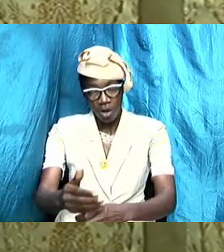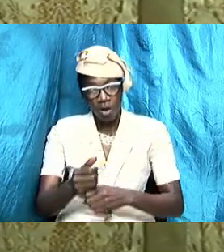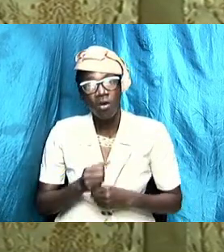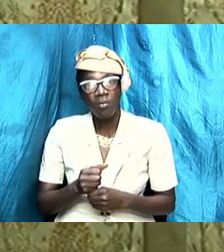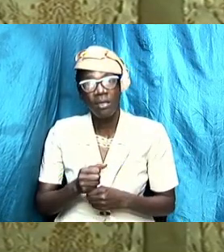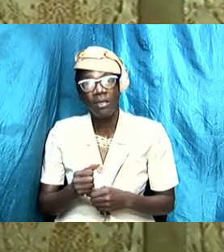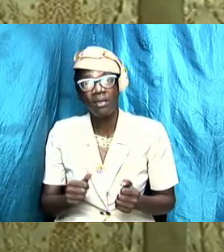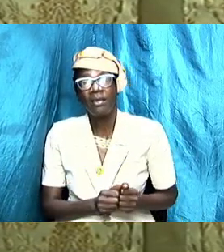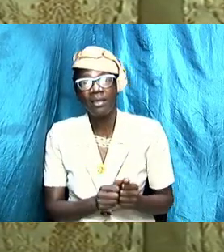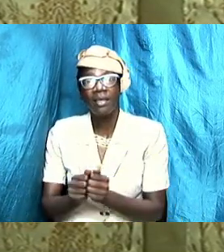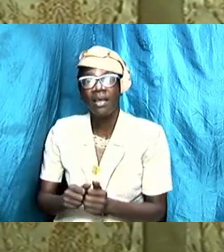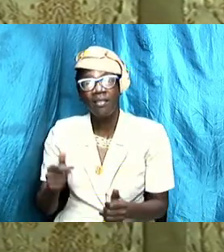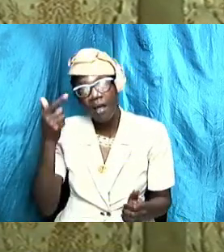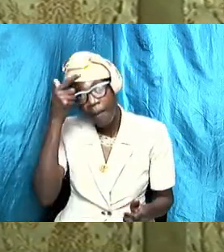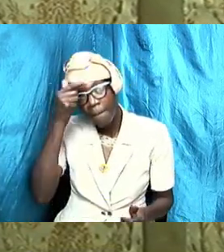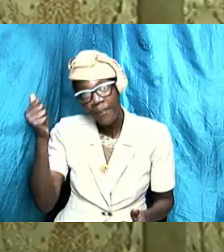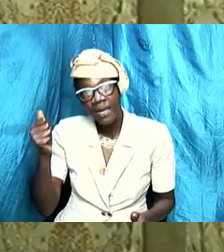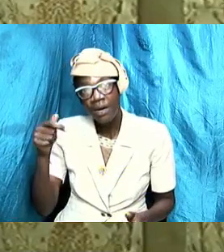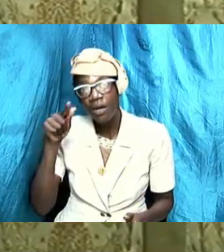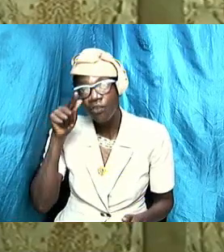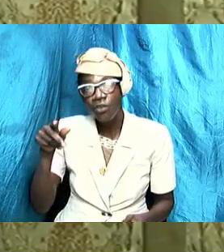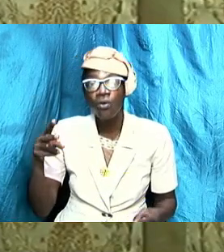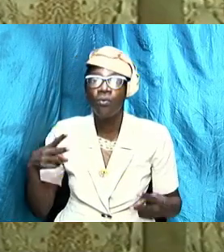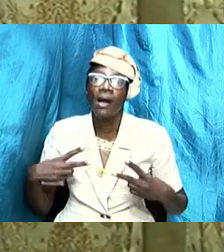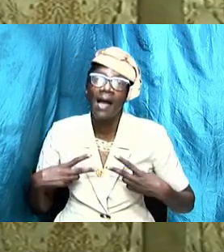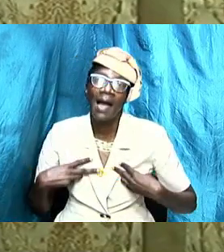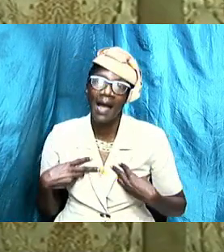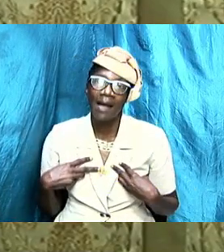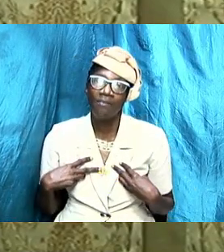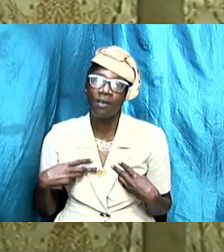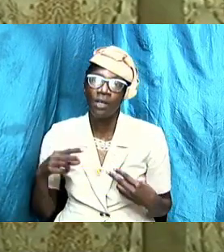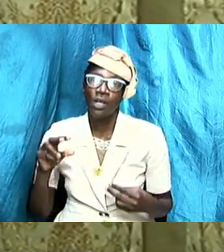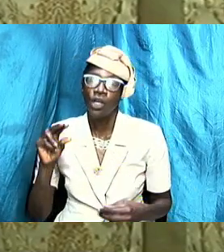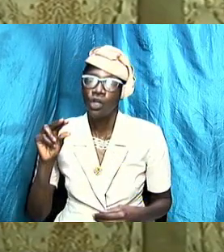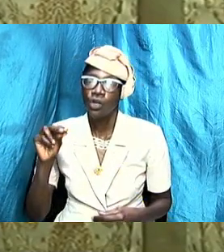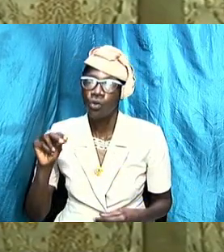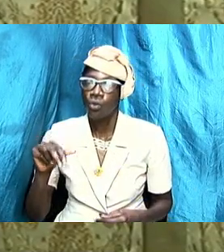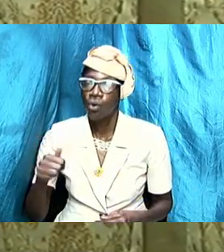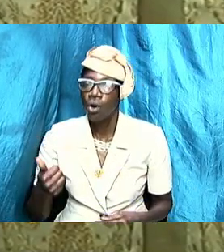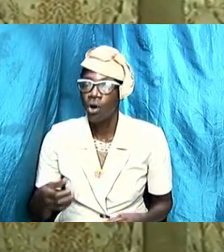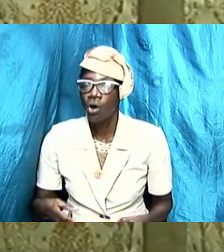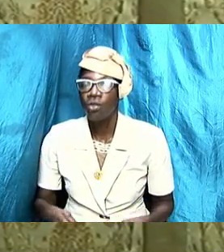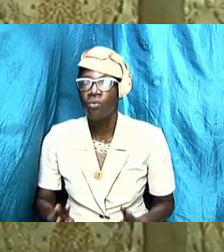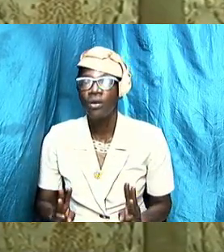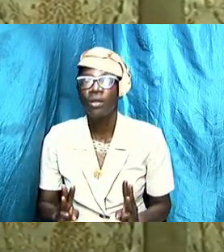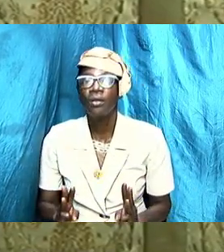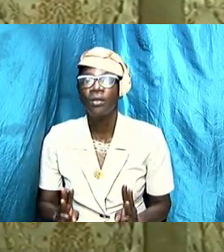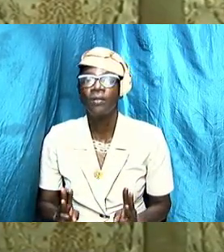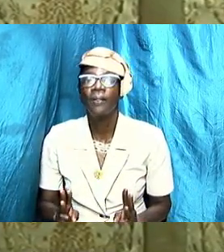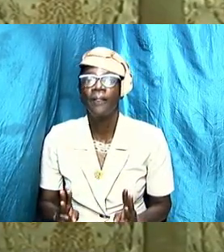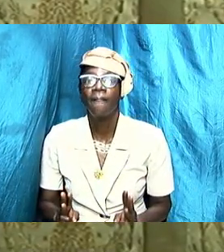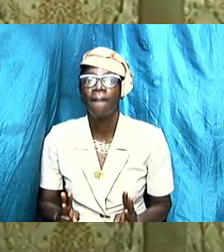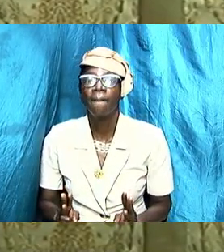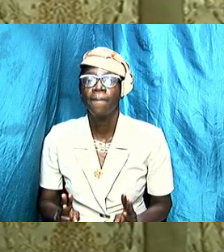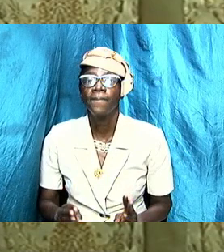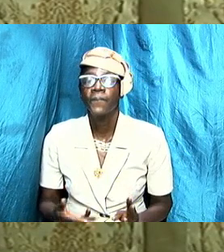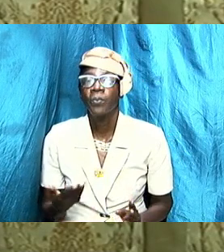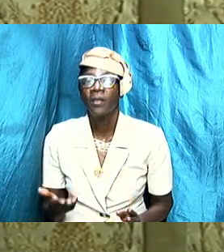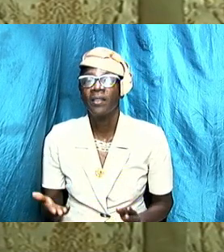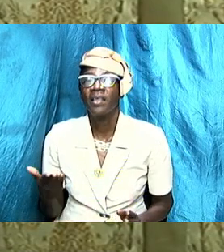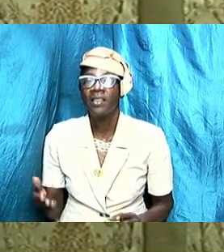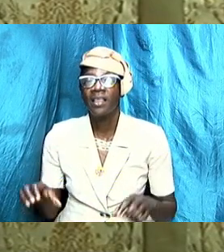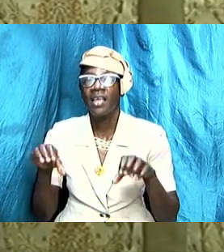because you have no alternative and the thing